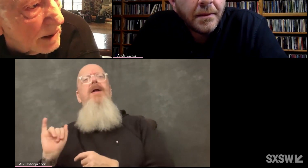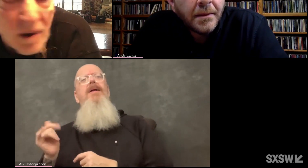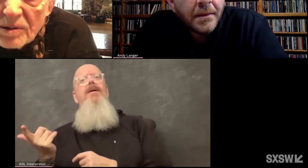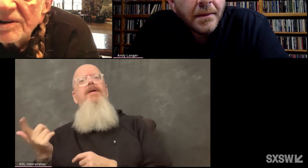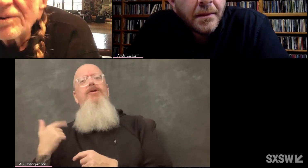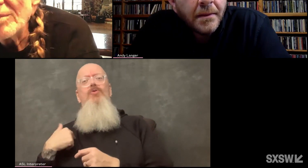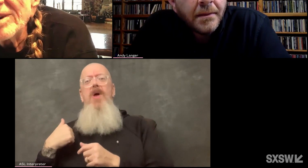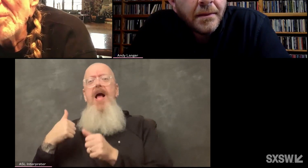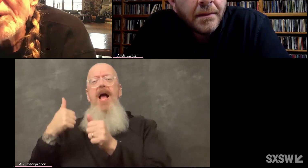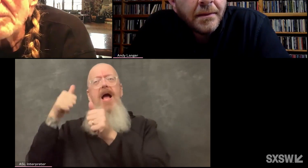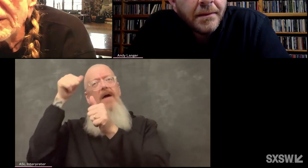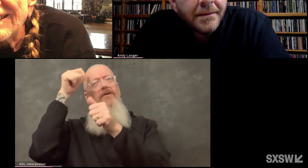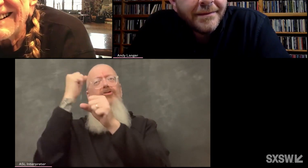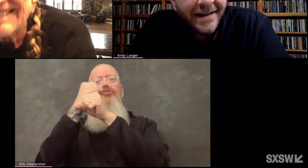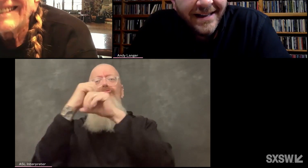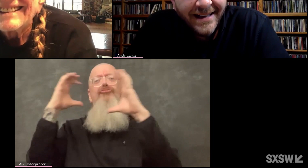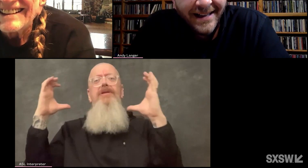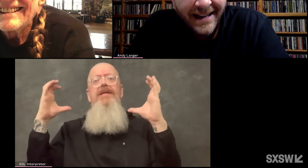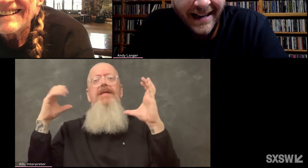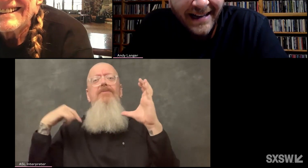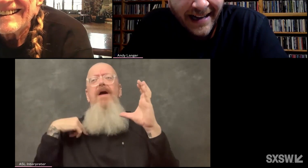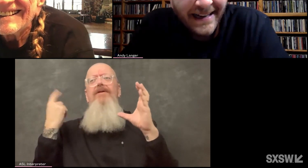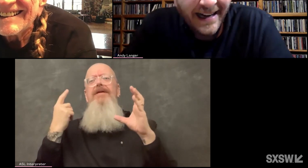He probably didn't remember them, but.